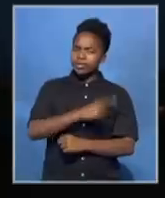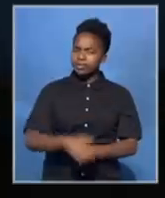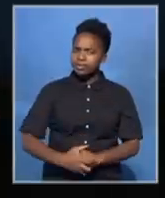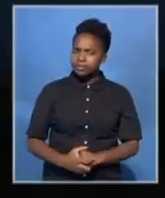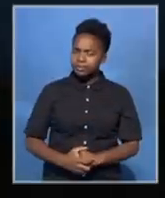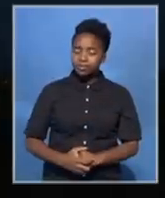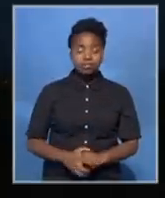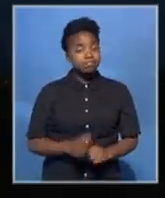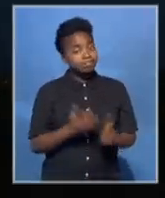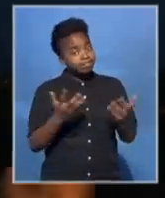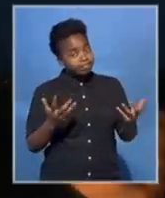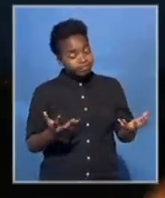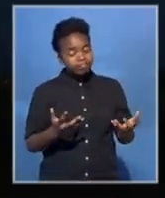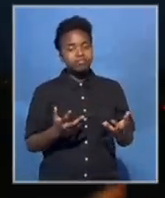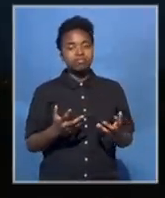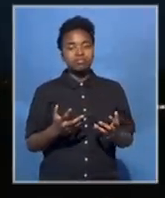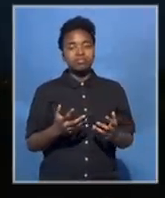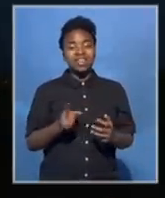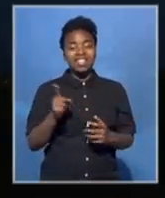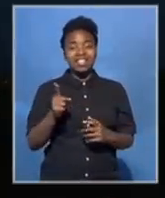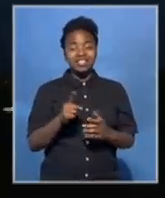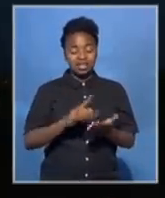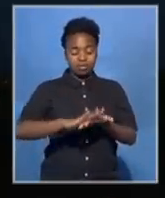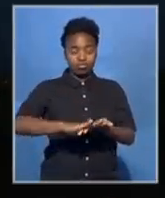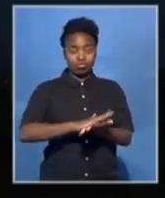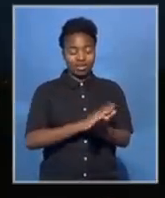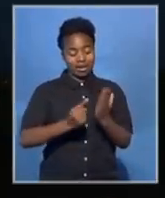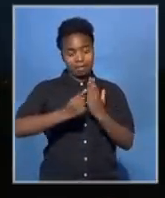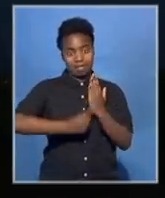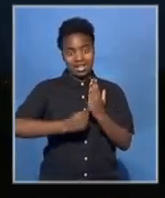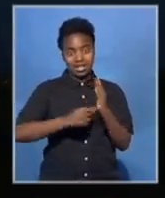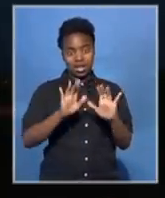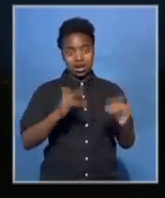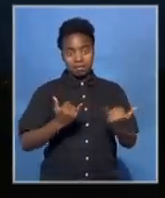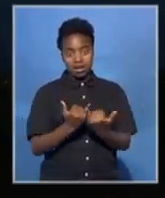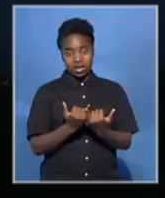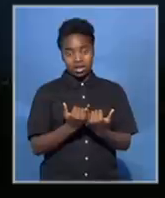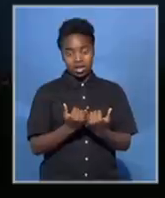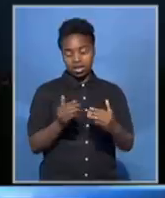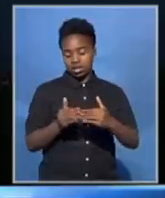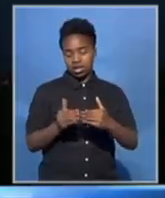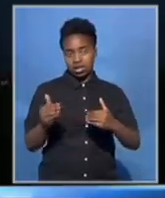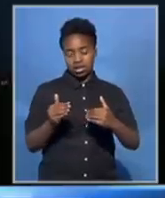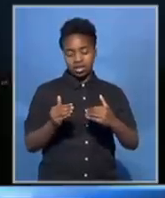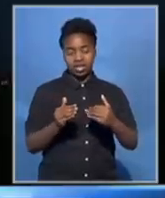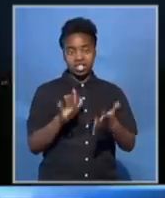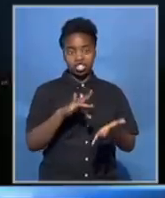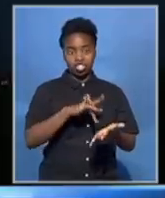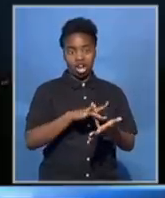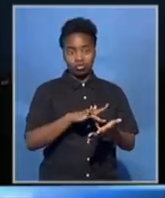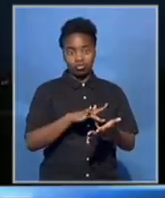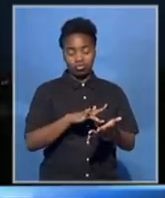Well, there may be some indication that this print factory, which is just about 45 minutes out of central Paris to the northeast,